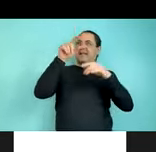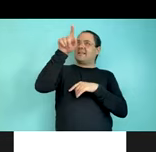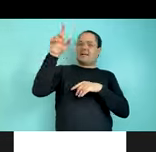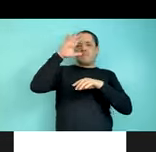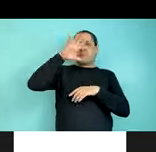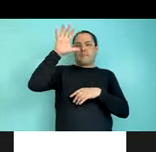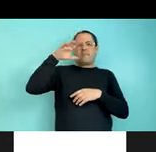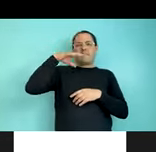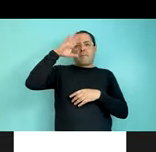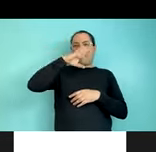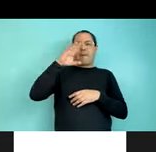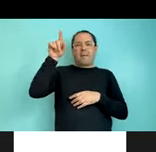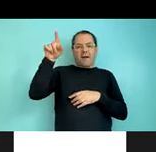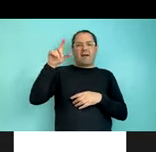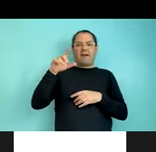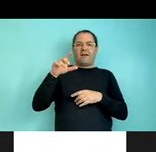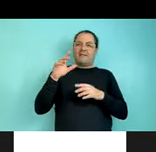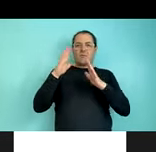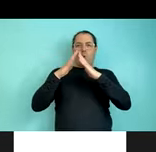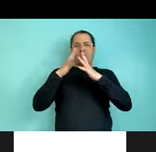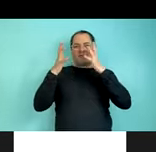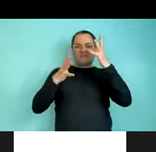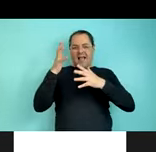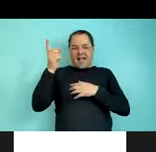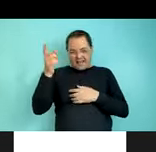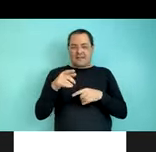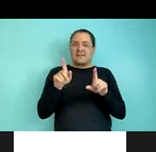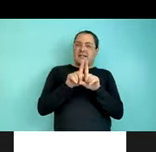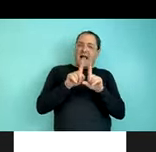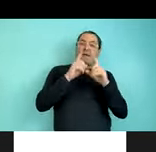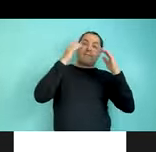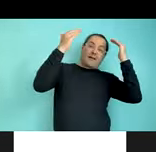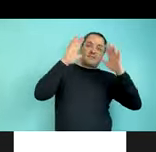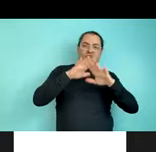seen this in the lab among both children and adults who learn artificial languages.